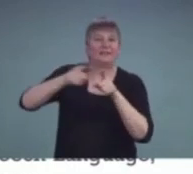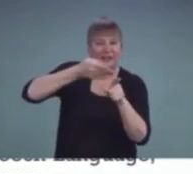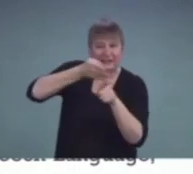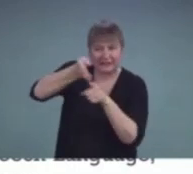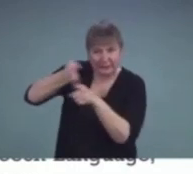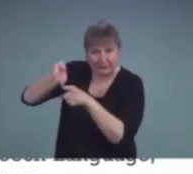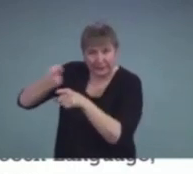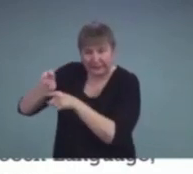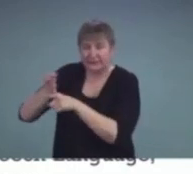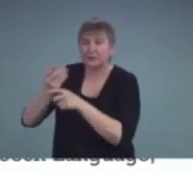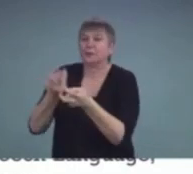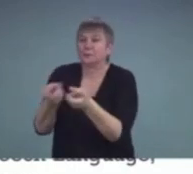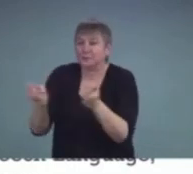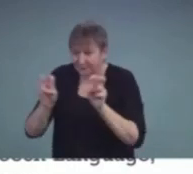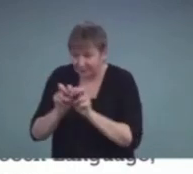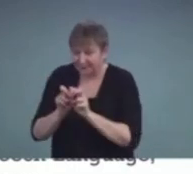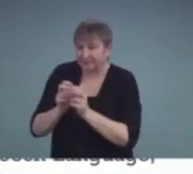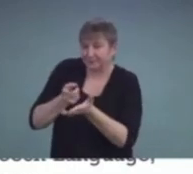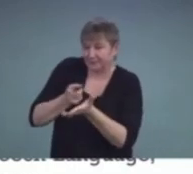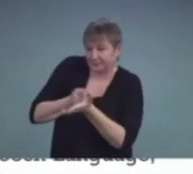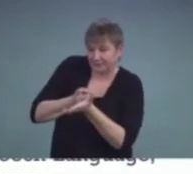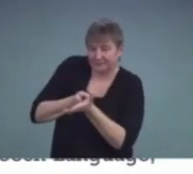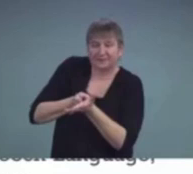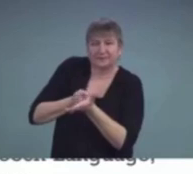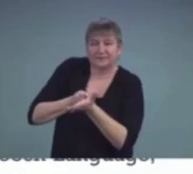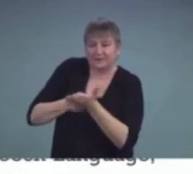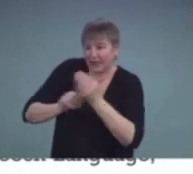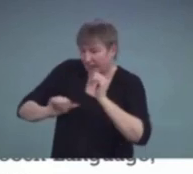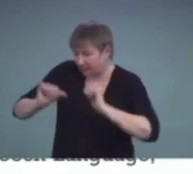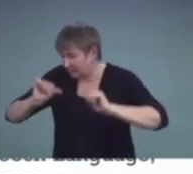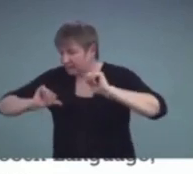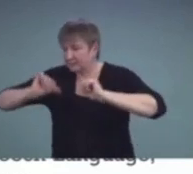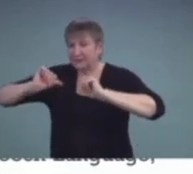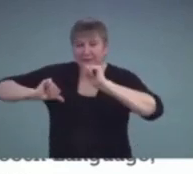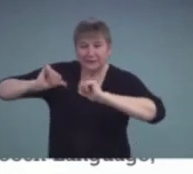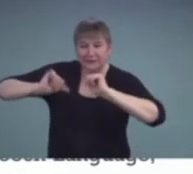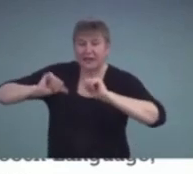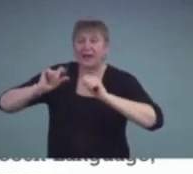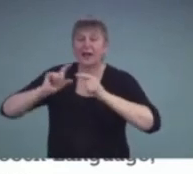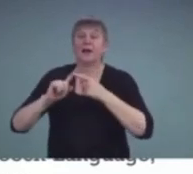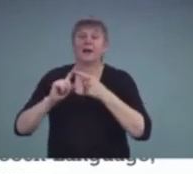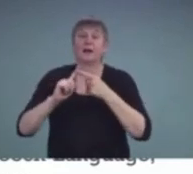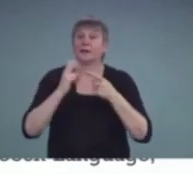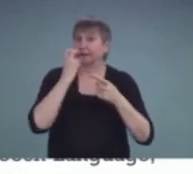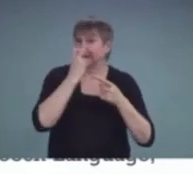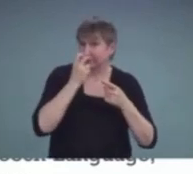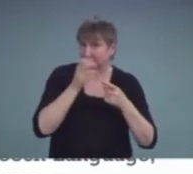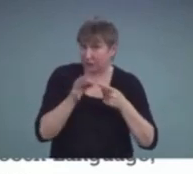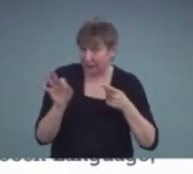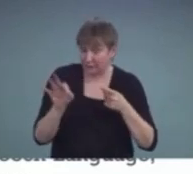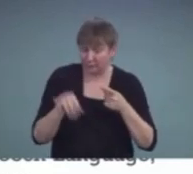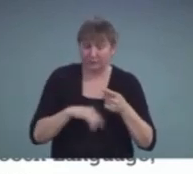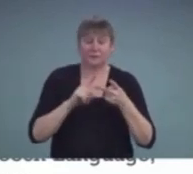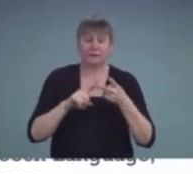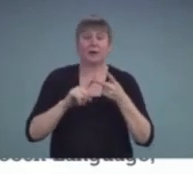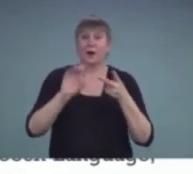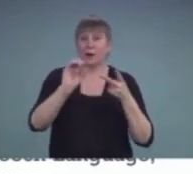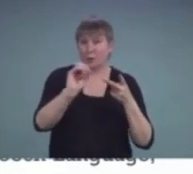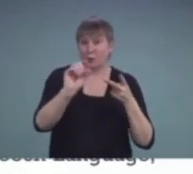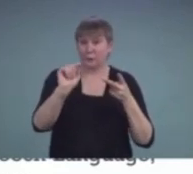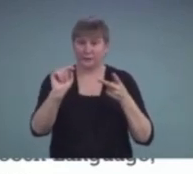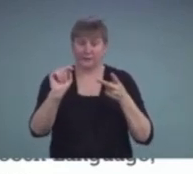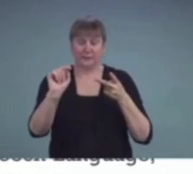once the referral is made. They did assessments in the areas of speech language, occupational therapy,